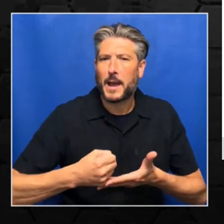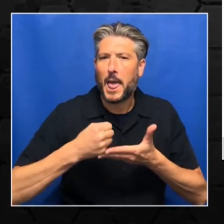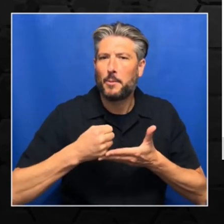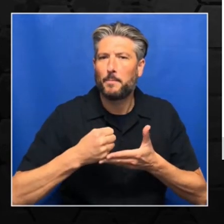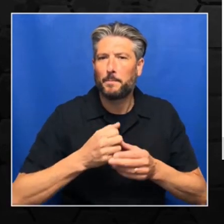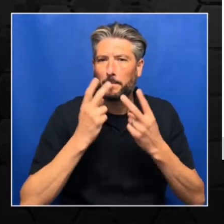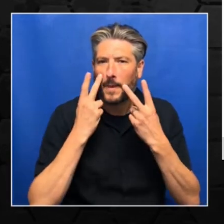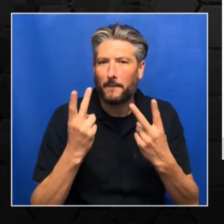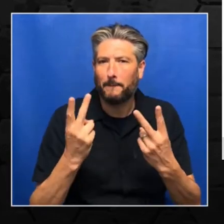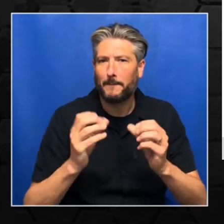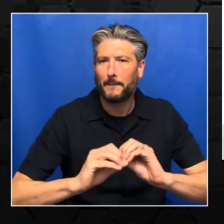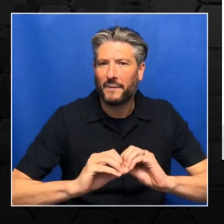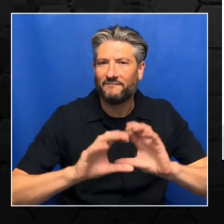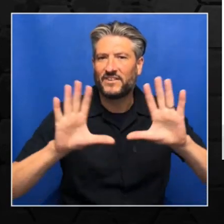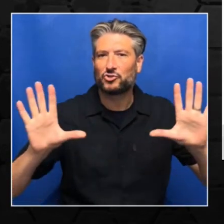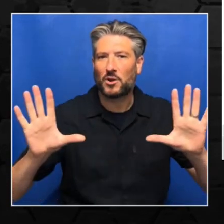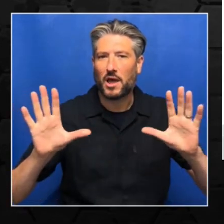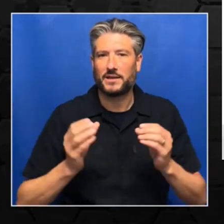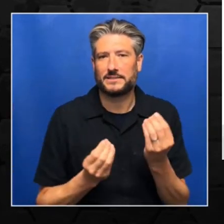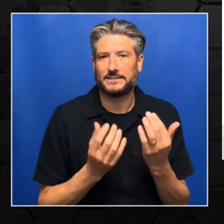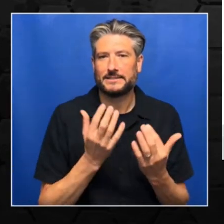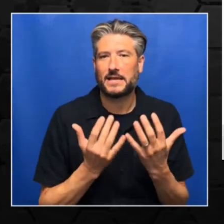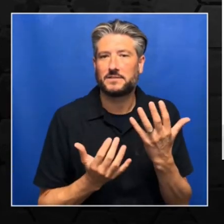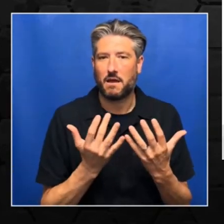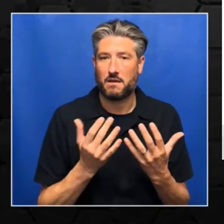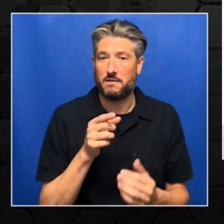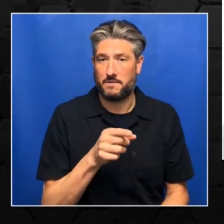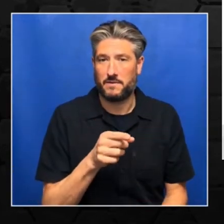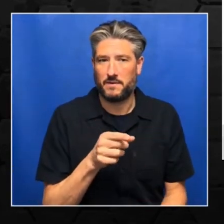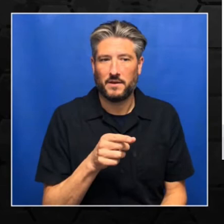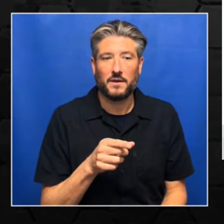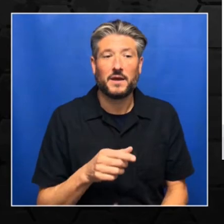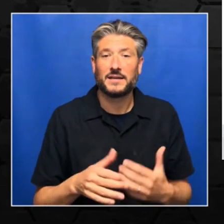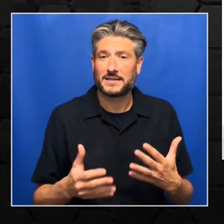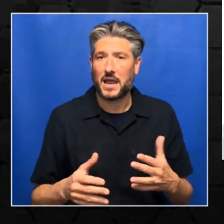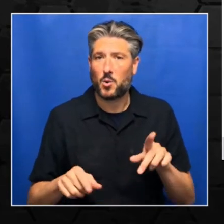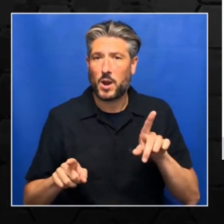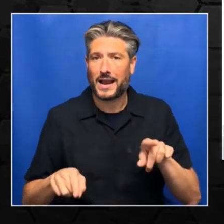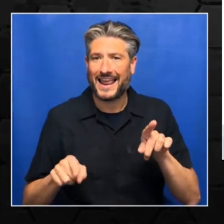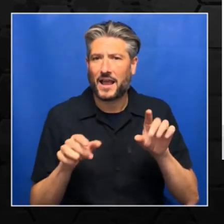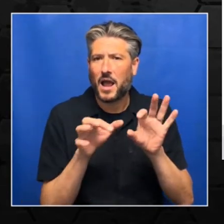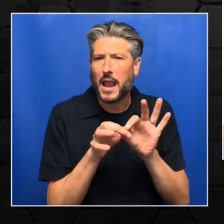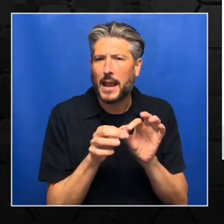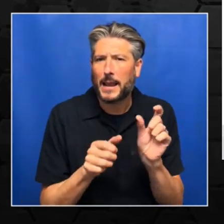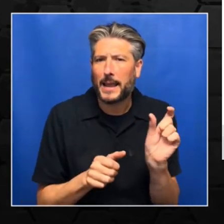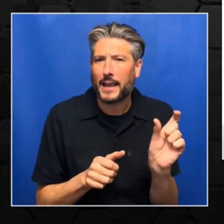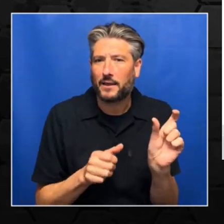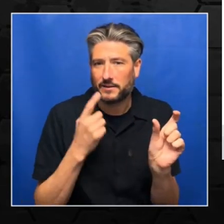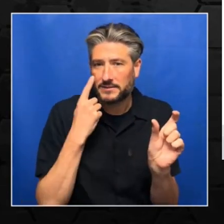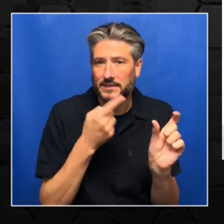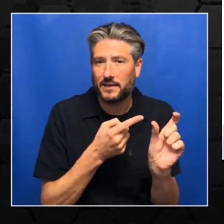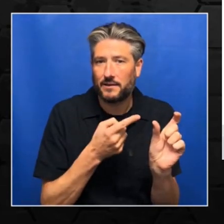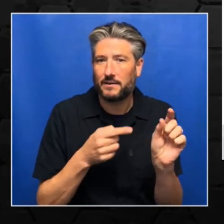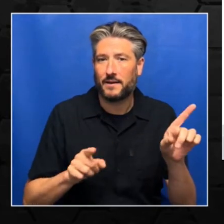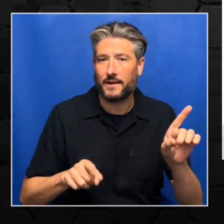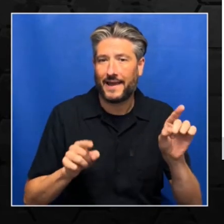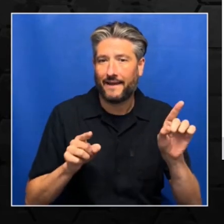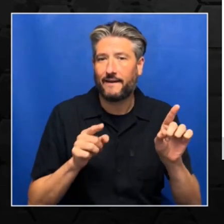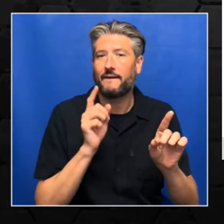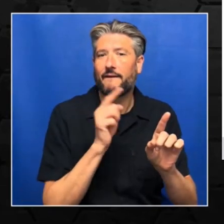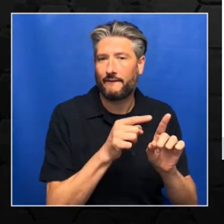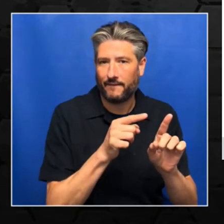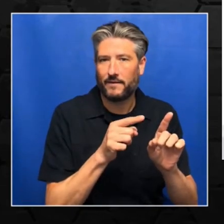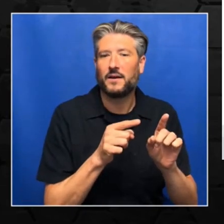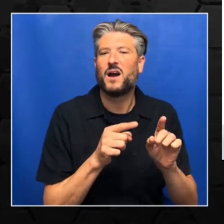And also if you want to learn or read more about them, can just click on this link, which is given over here and you can read in details about what